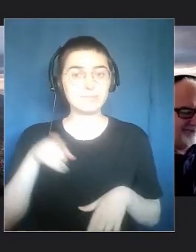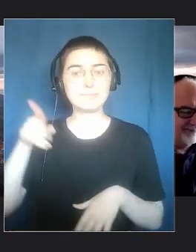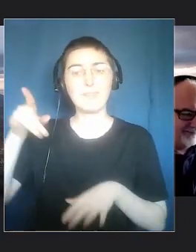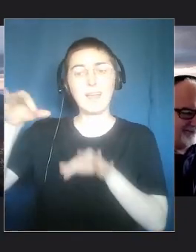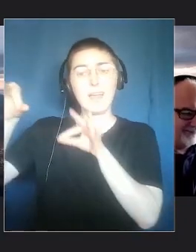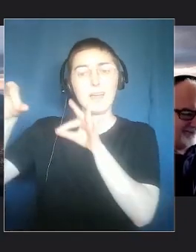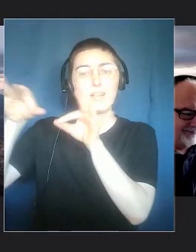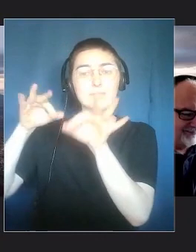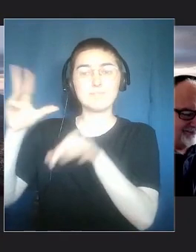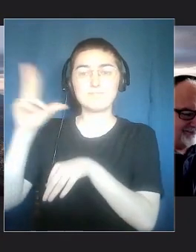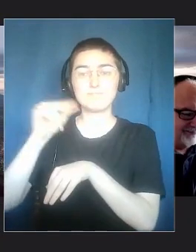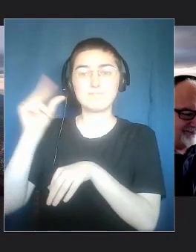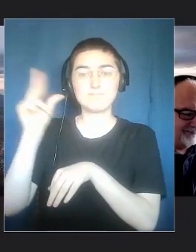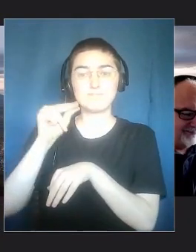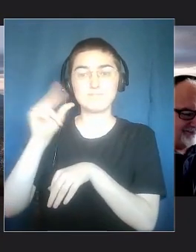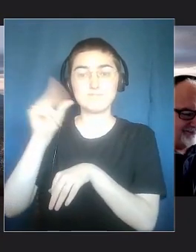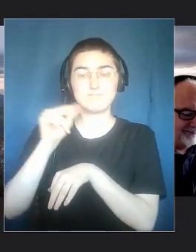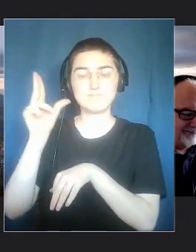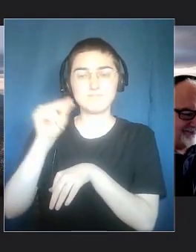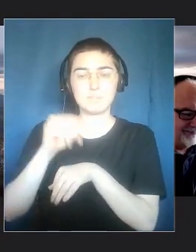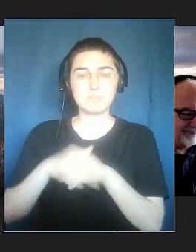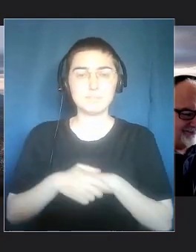Great. Giuseppe has it.